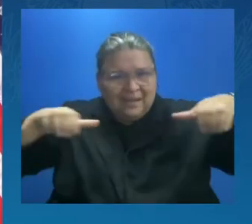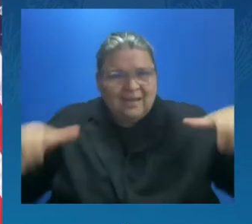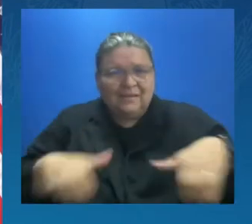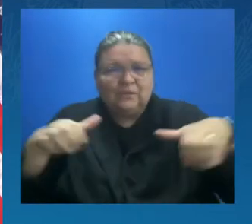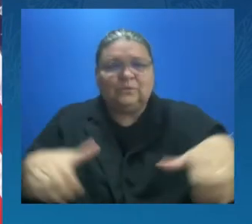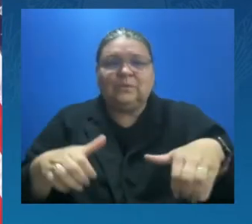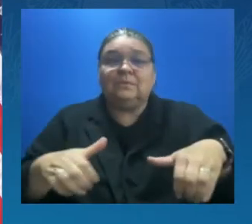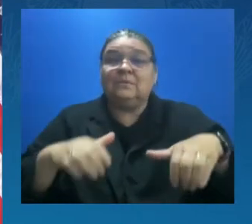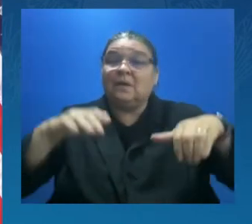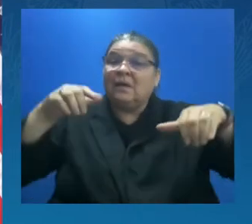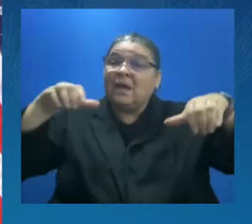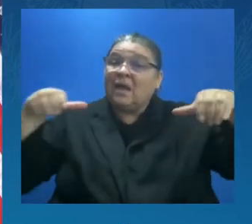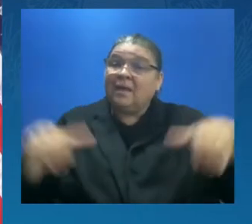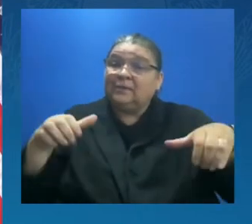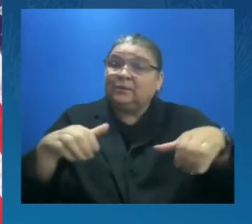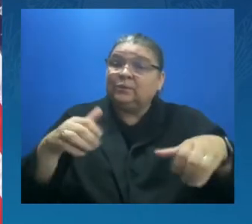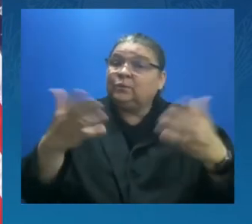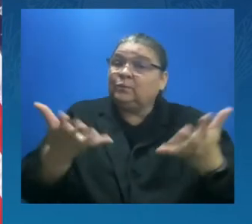When does —